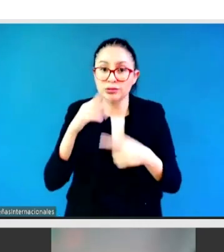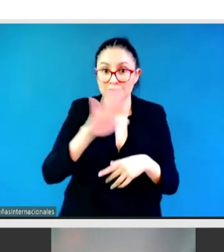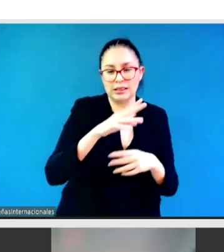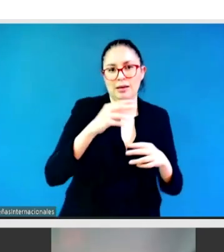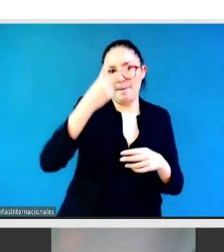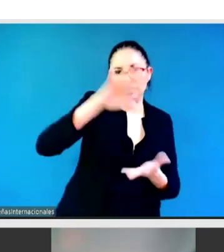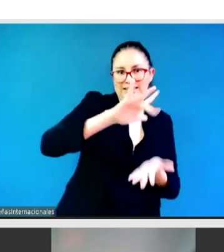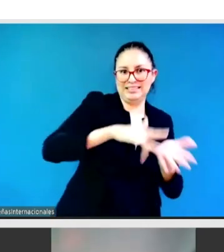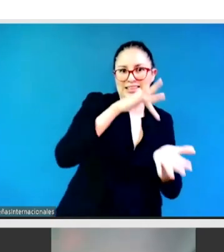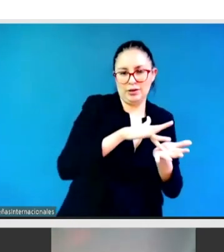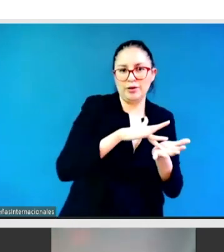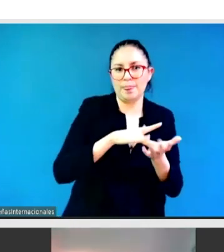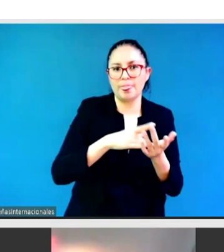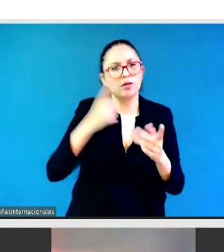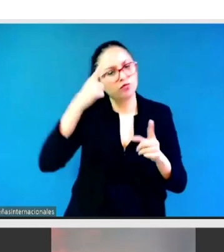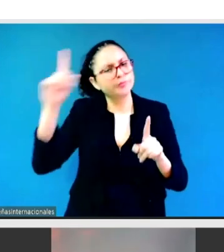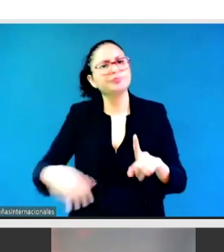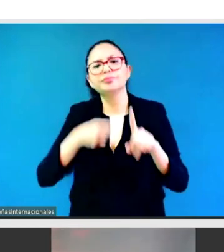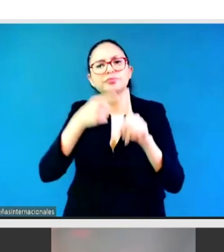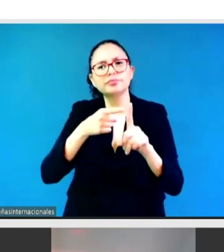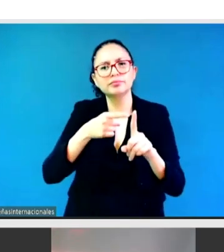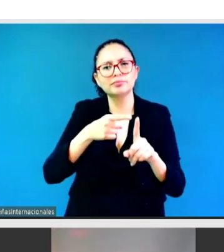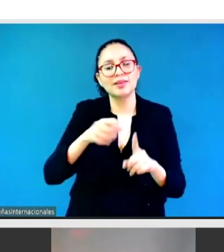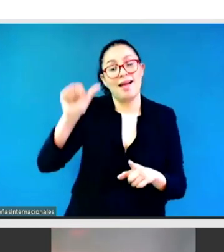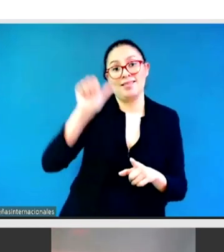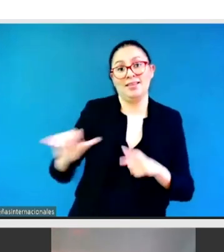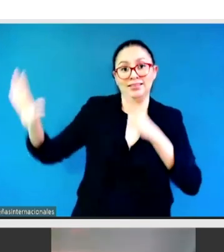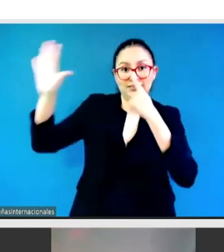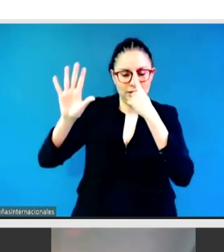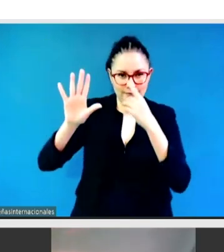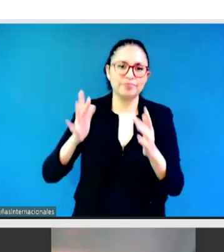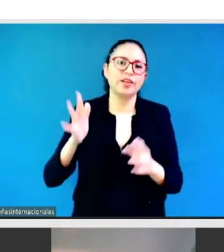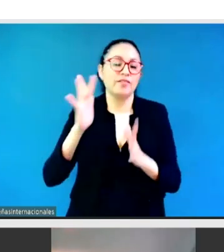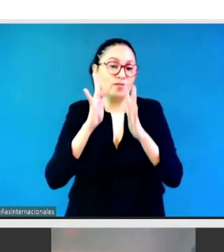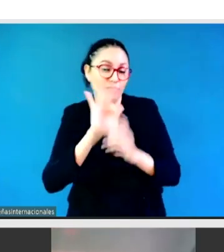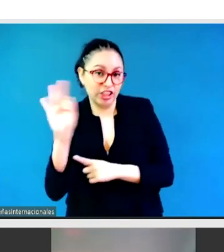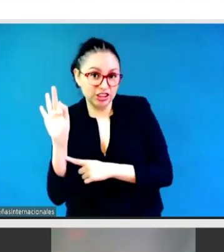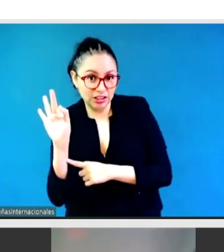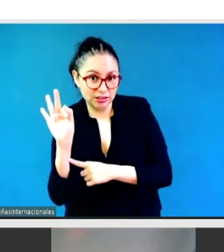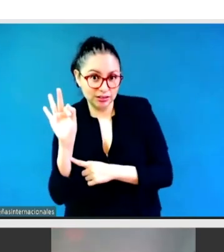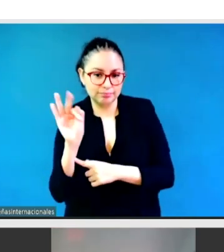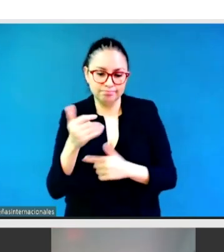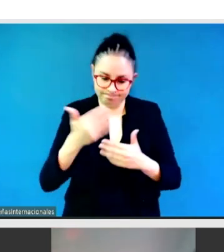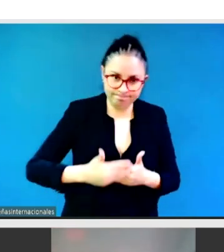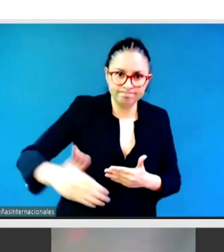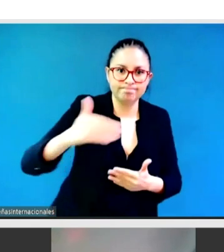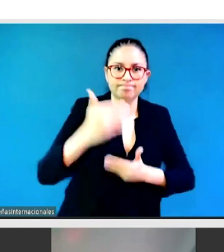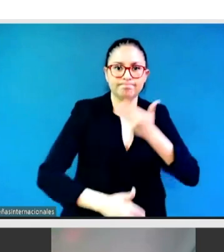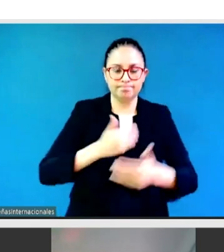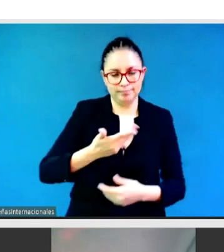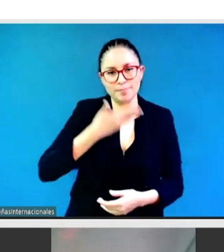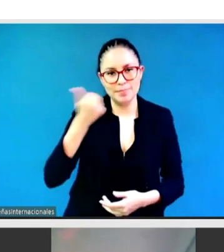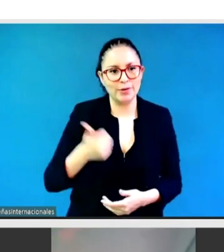to 2 July 2021. Your Excellencies and all my seniors, my task today is to highlight the key